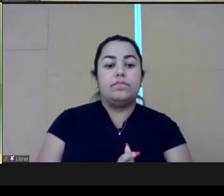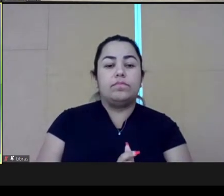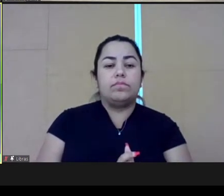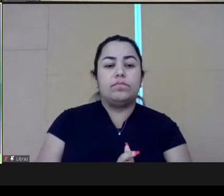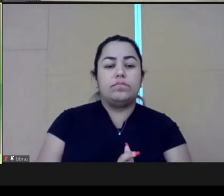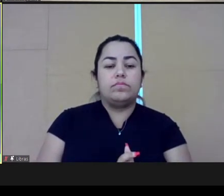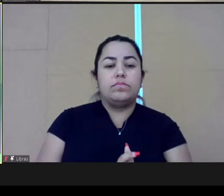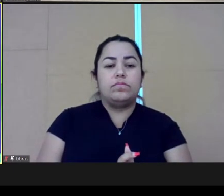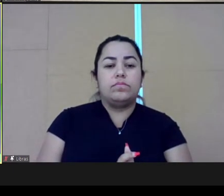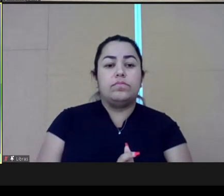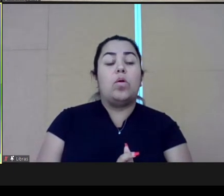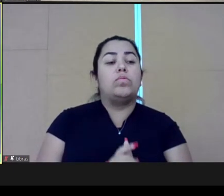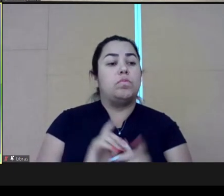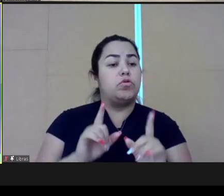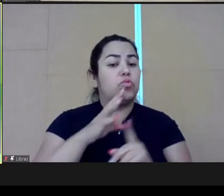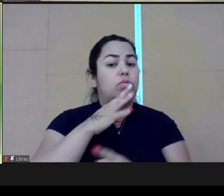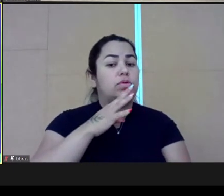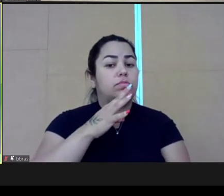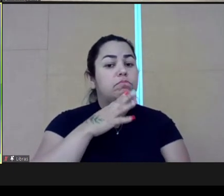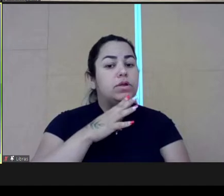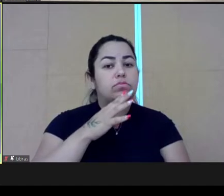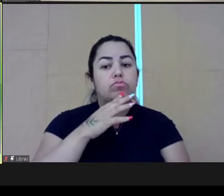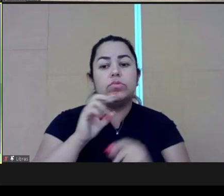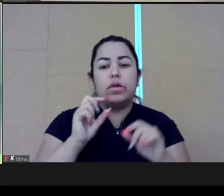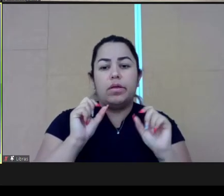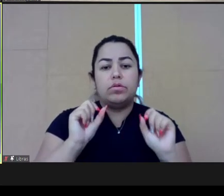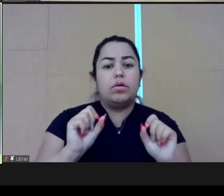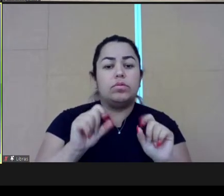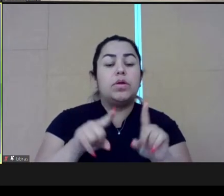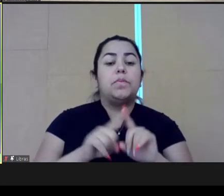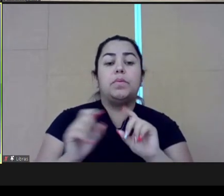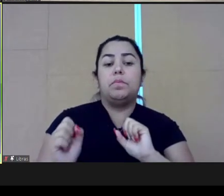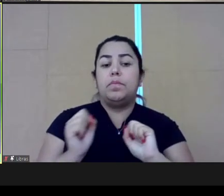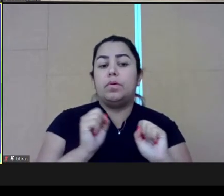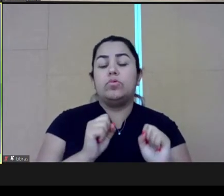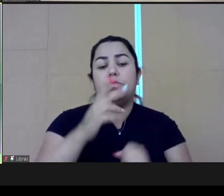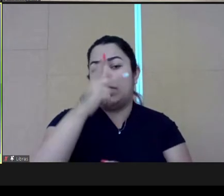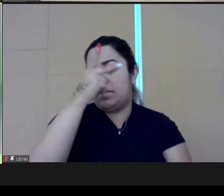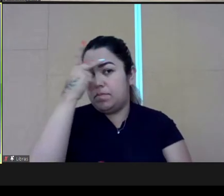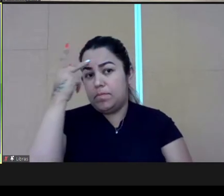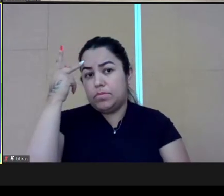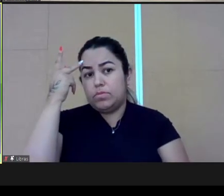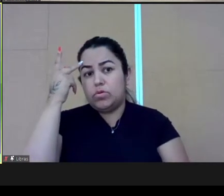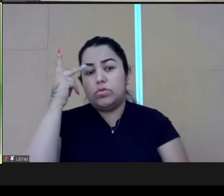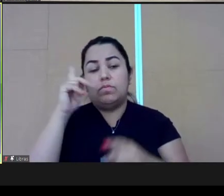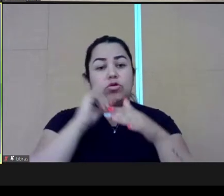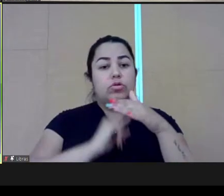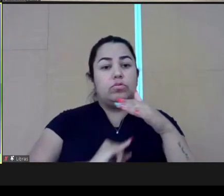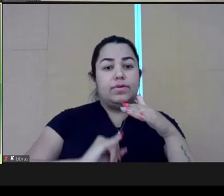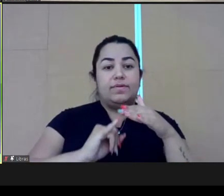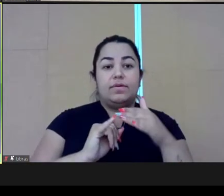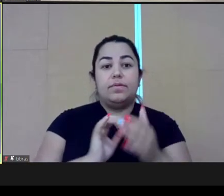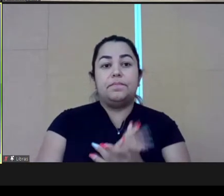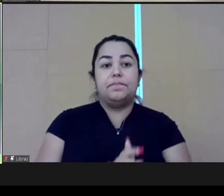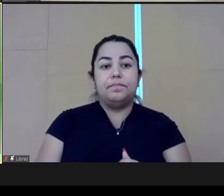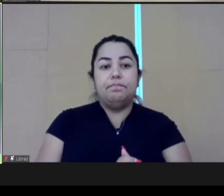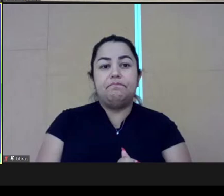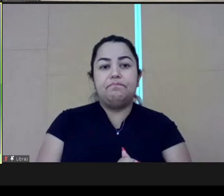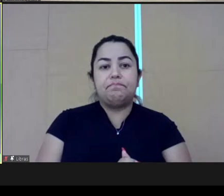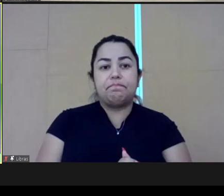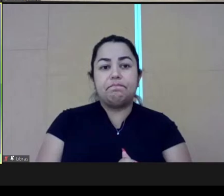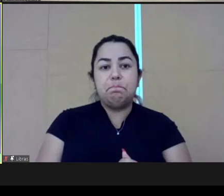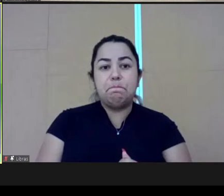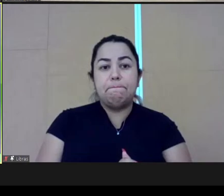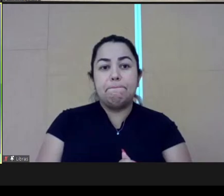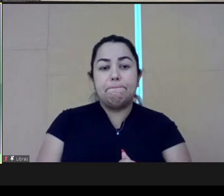And instead of sort of thinking about when somebody leaves an institution, it's not sort of a trend of brain drain that happens. But how do you kind of, again,